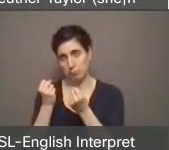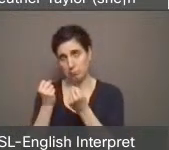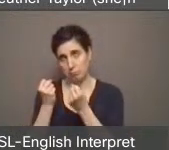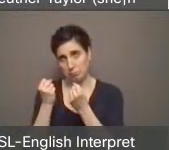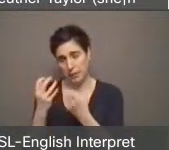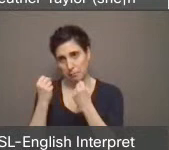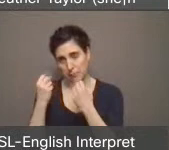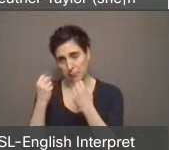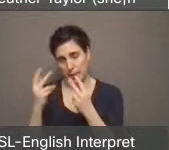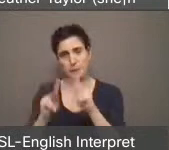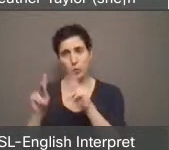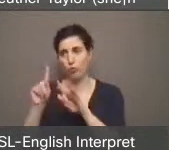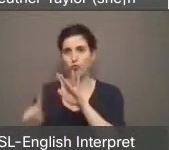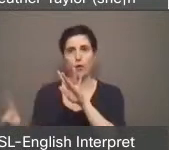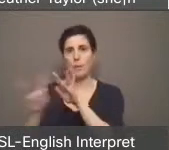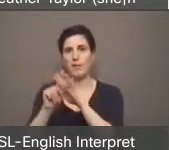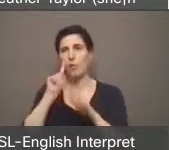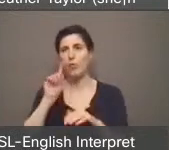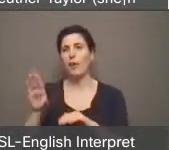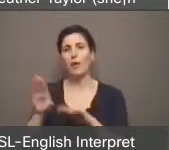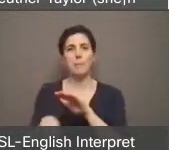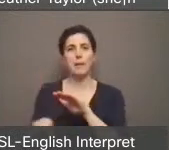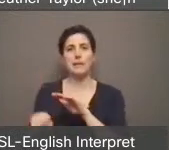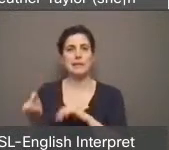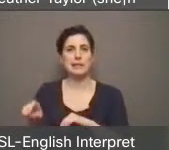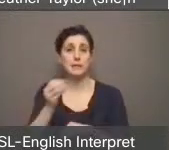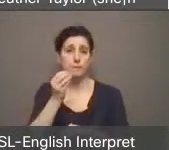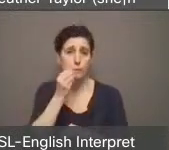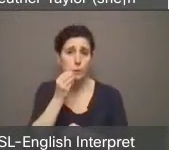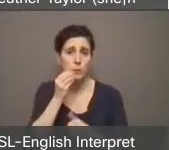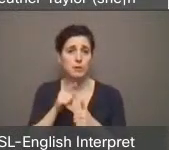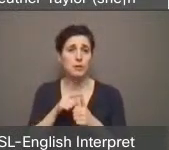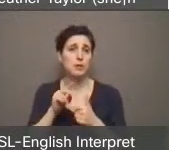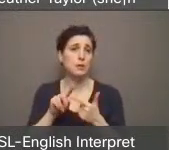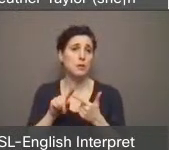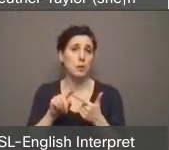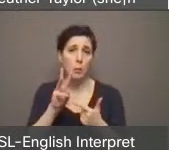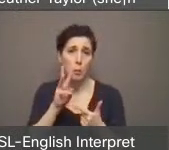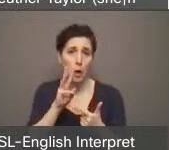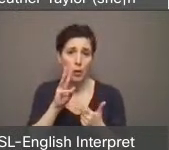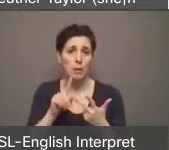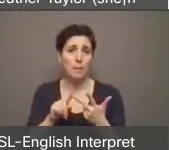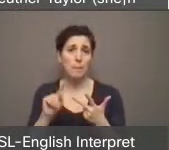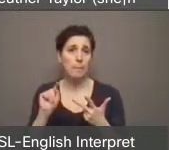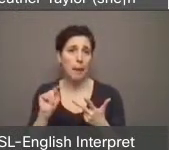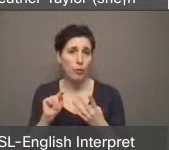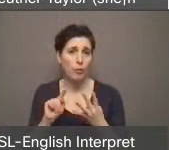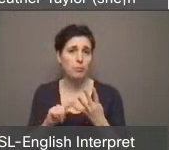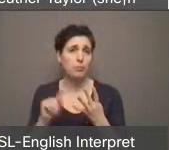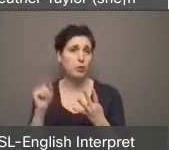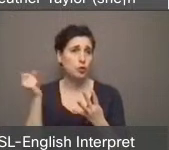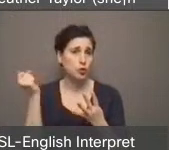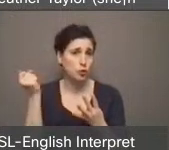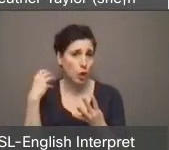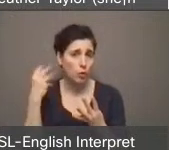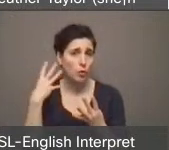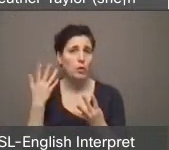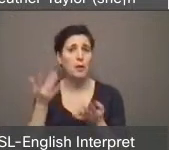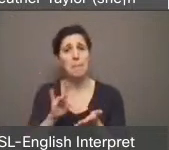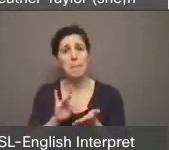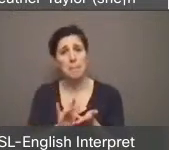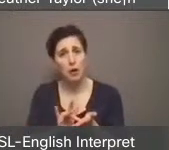our drop in for basic necessities like food, water, washrooms, shower, medical care.